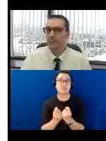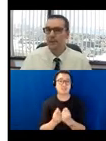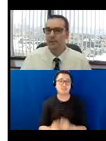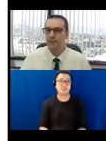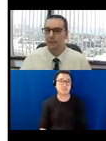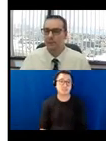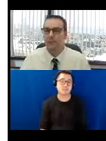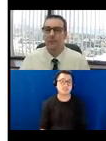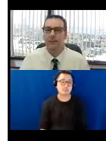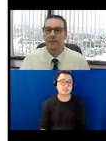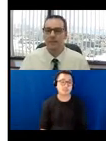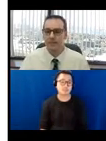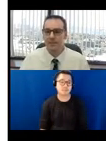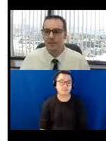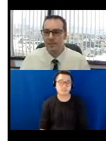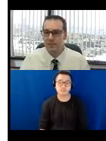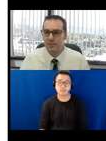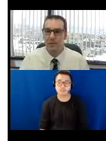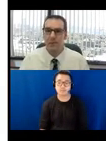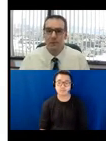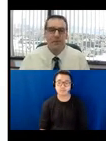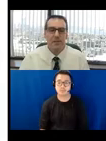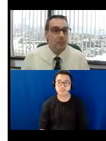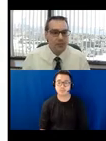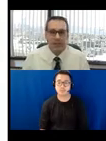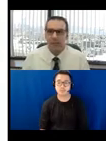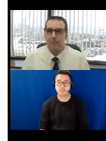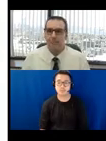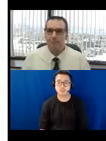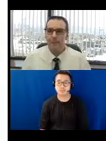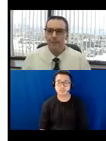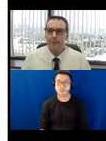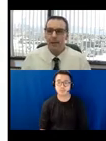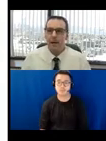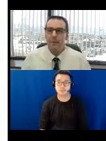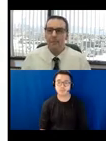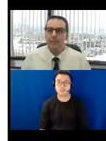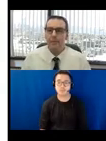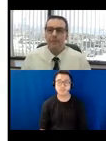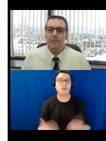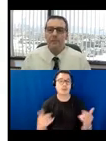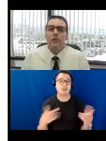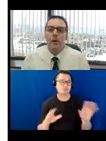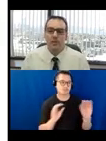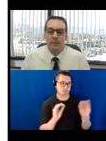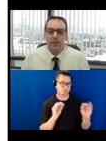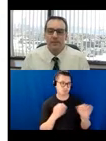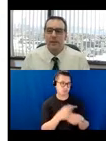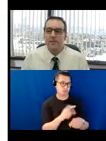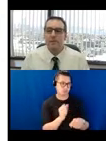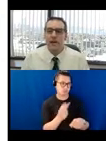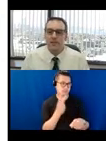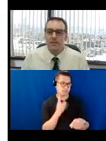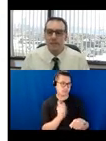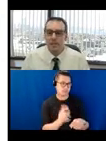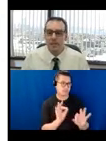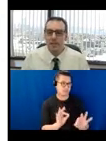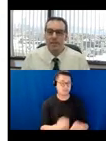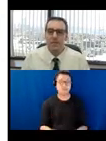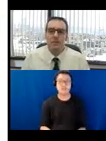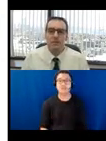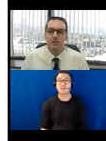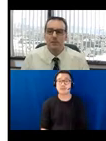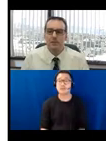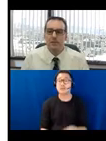Let me actually move them so I can actually see them easier. So I appreciate that. So the question we have now, is grass considered